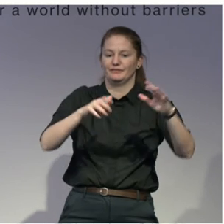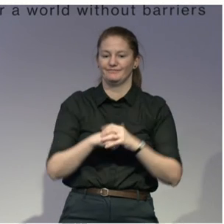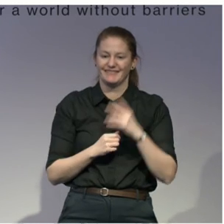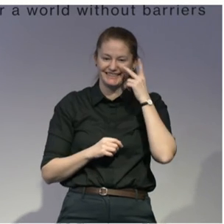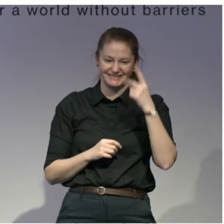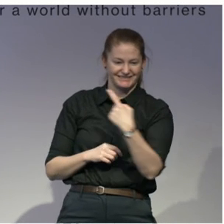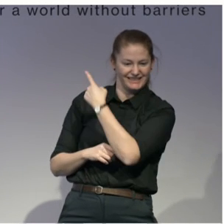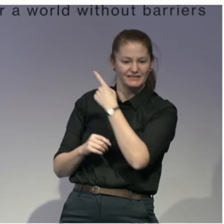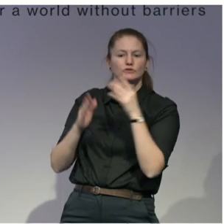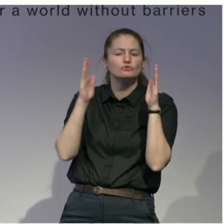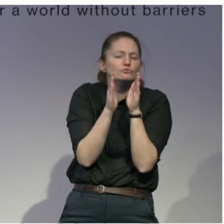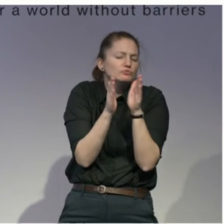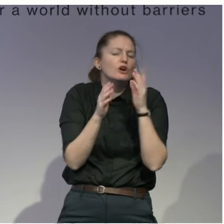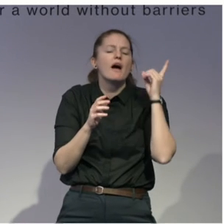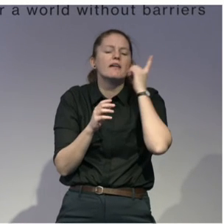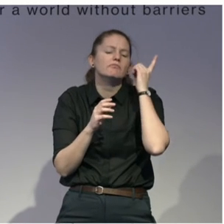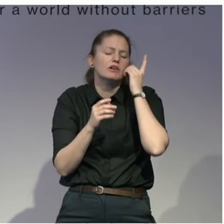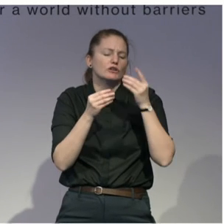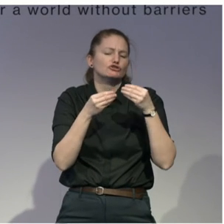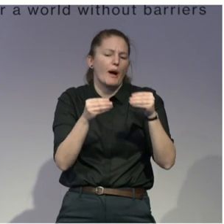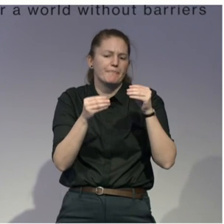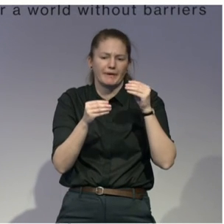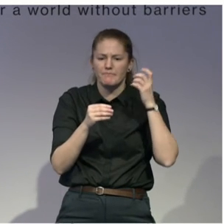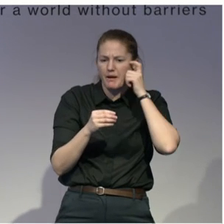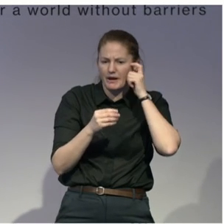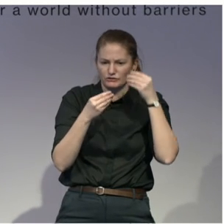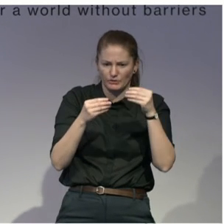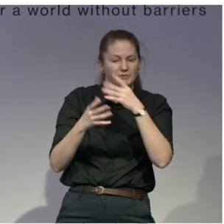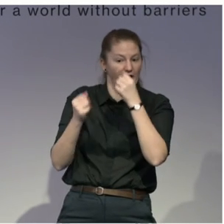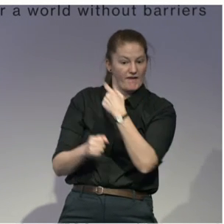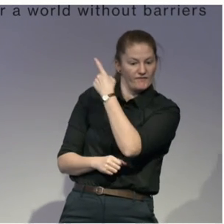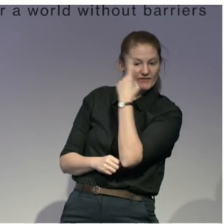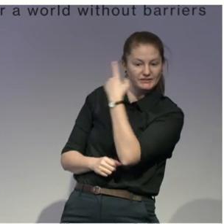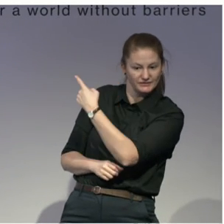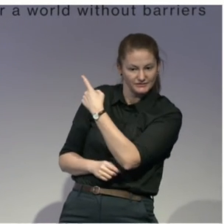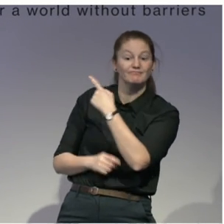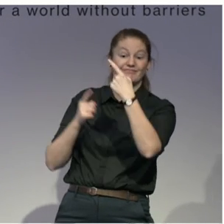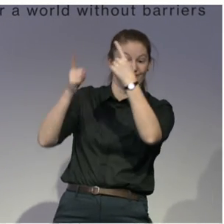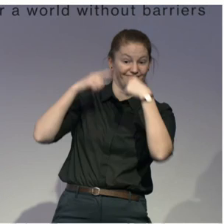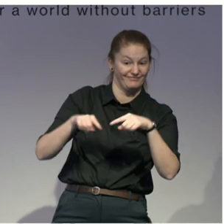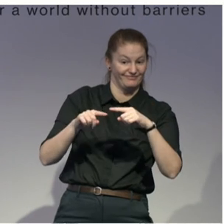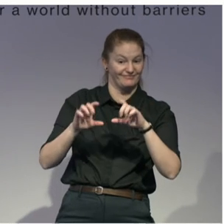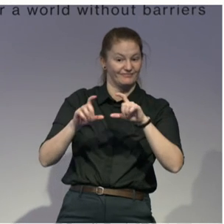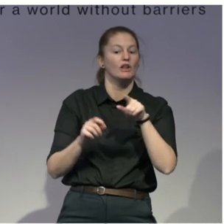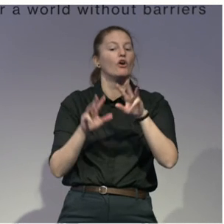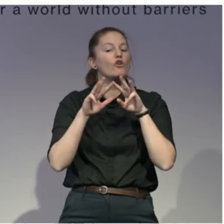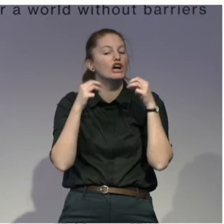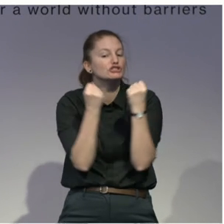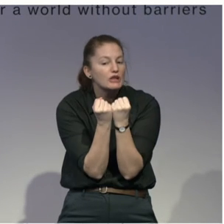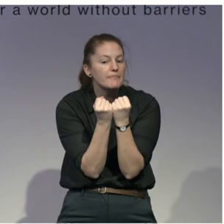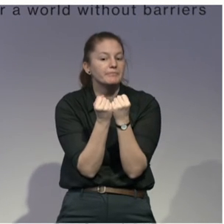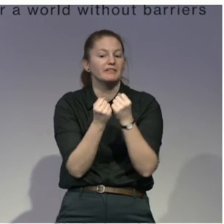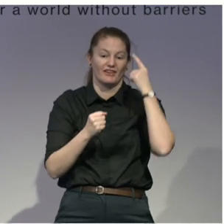disability. And at the bottom, we have a captioning workshop, to highlight the importance of captioning as a service to a person with hearing impairment.